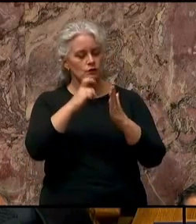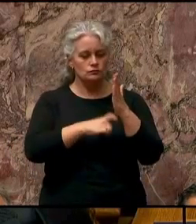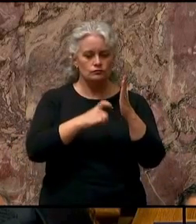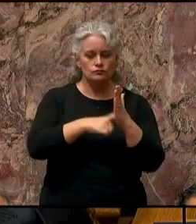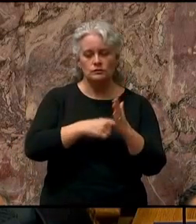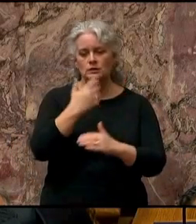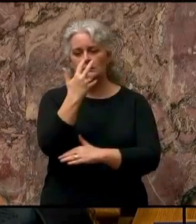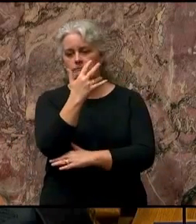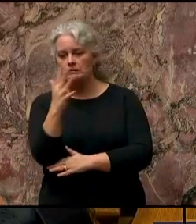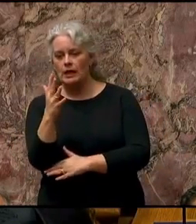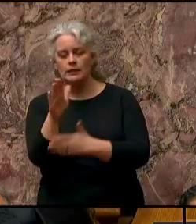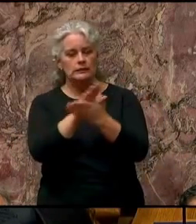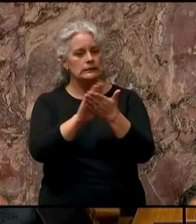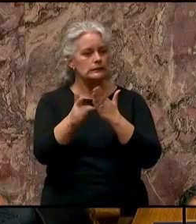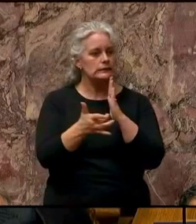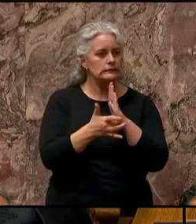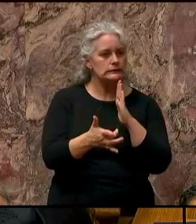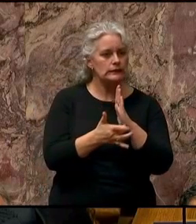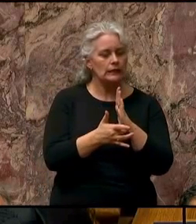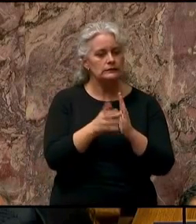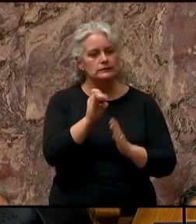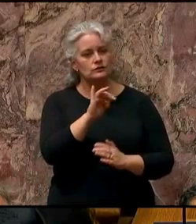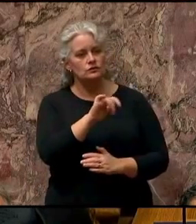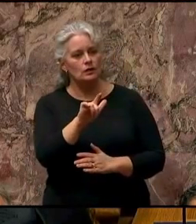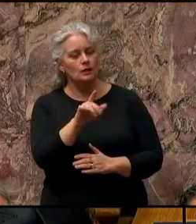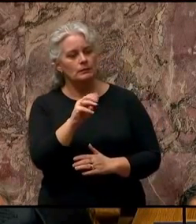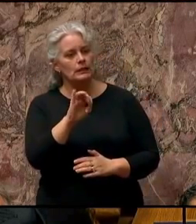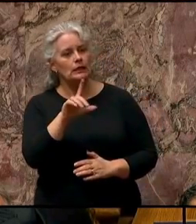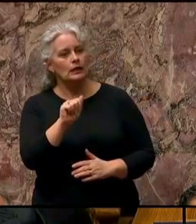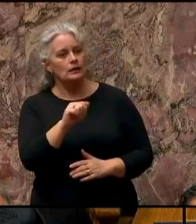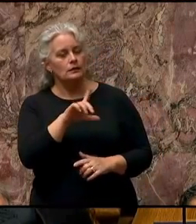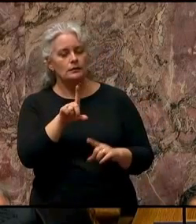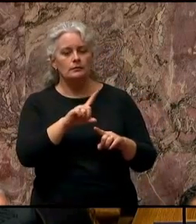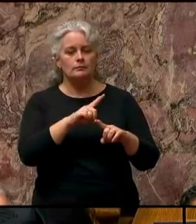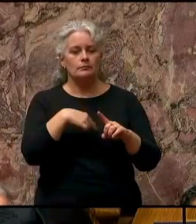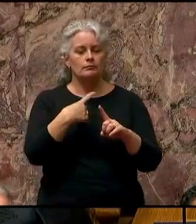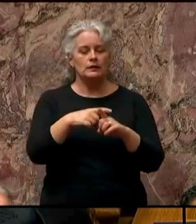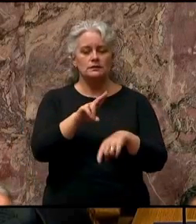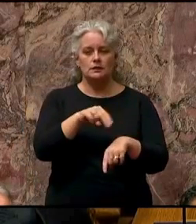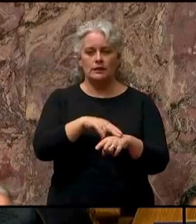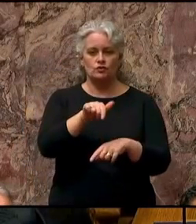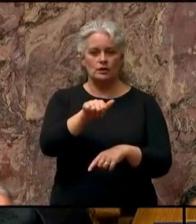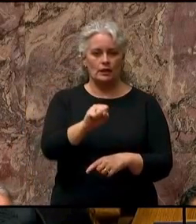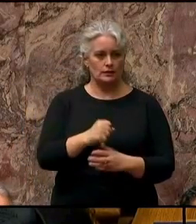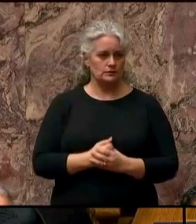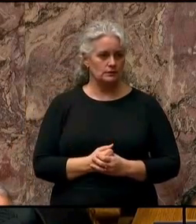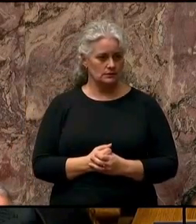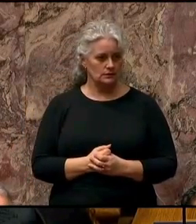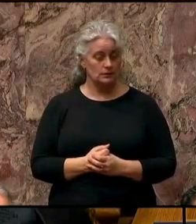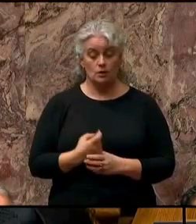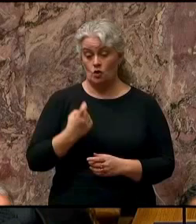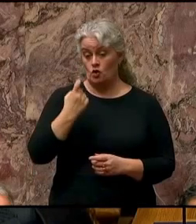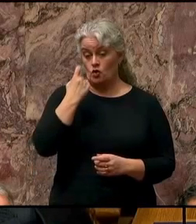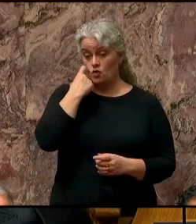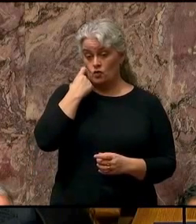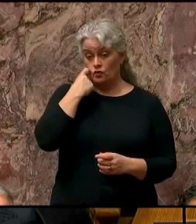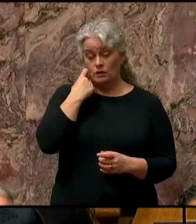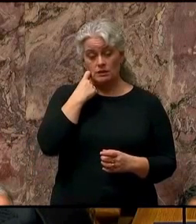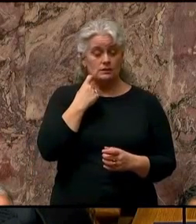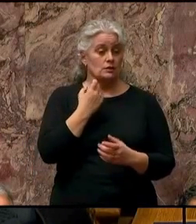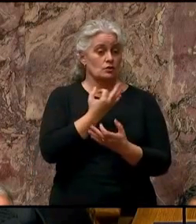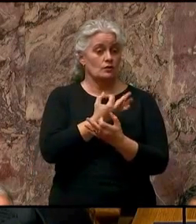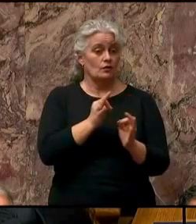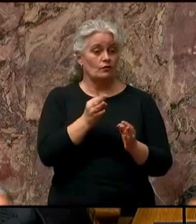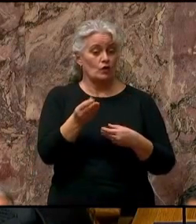forestry, clean tech, digital media and natural gas. The recently ratified free trade